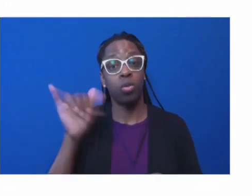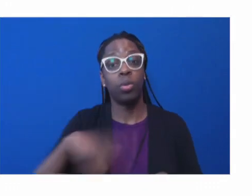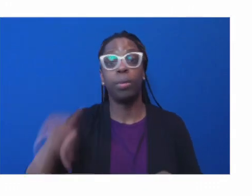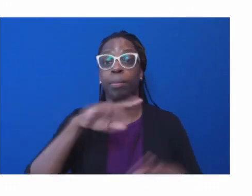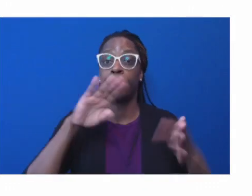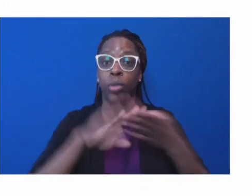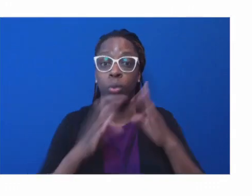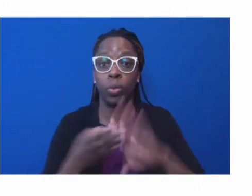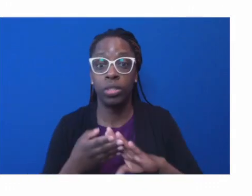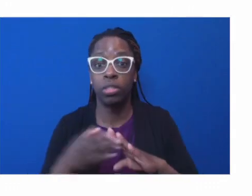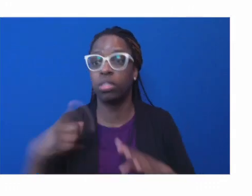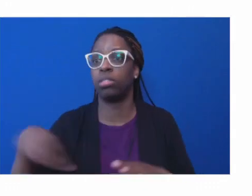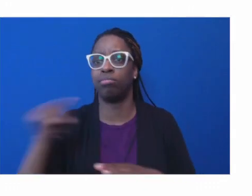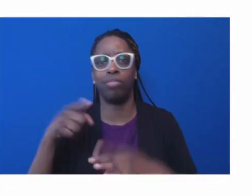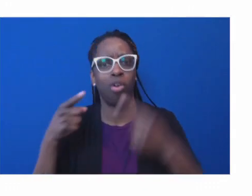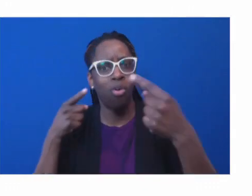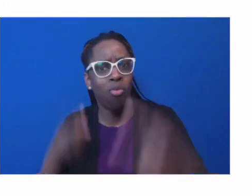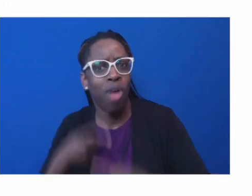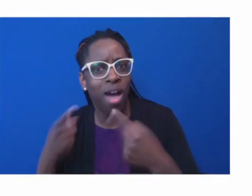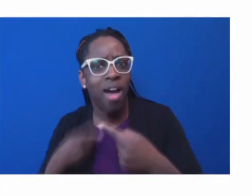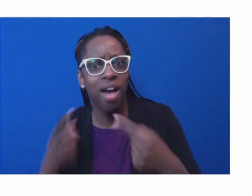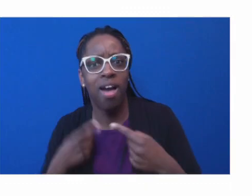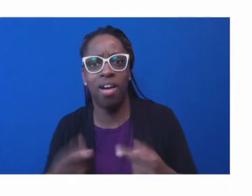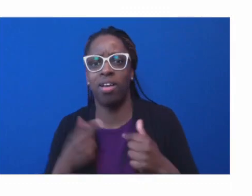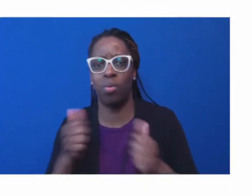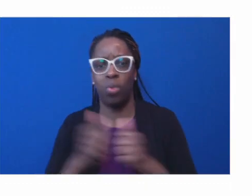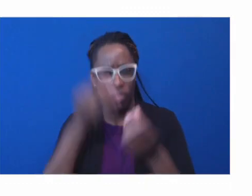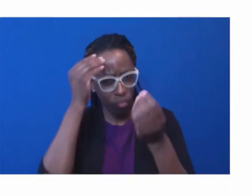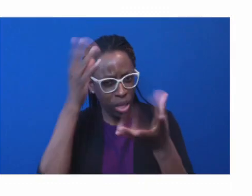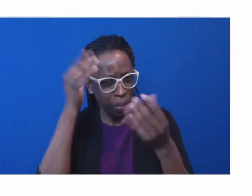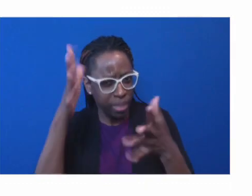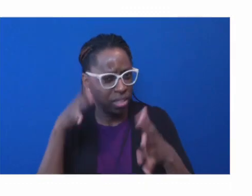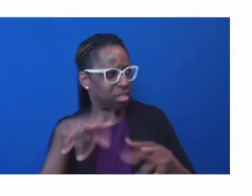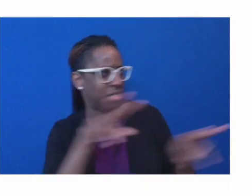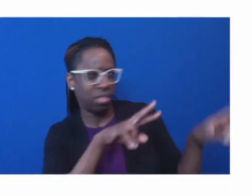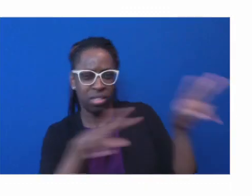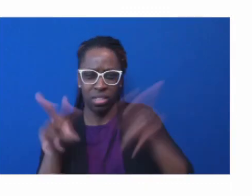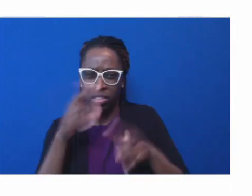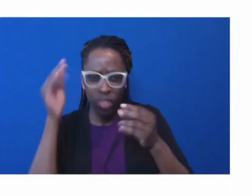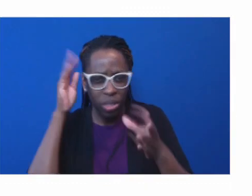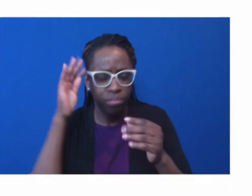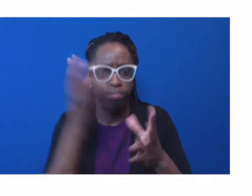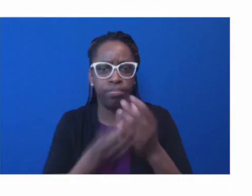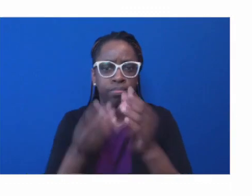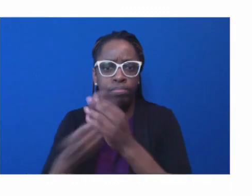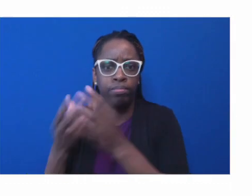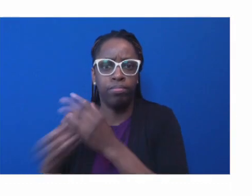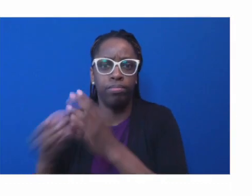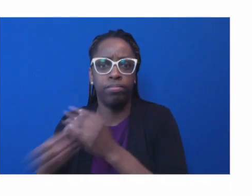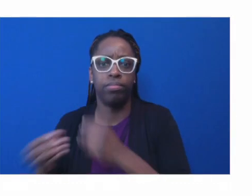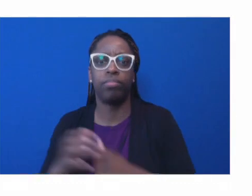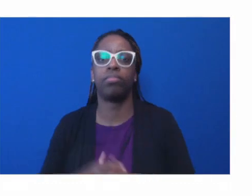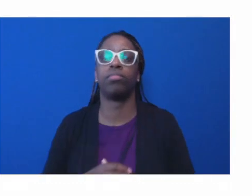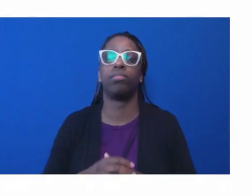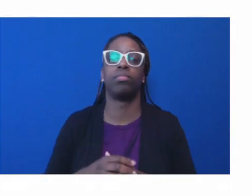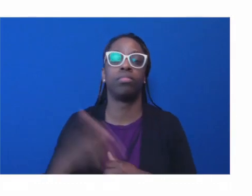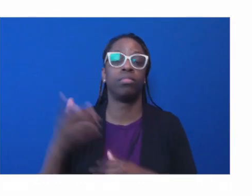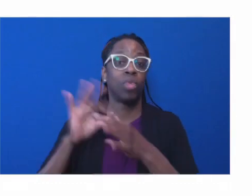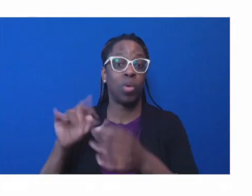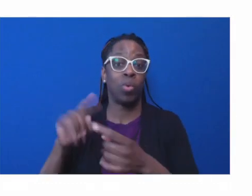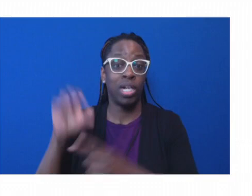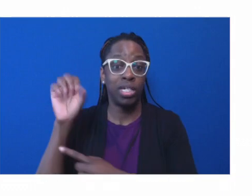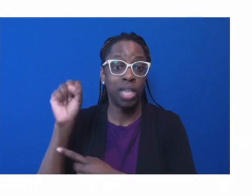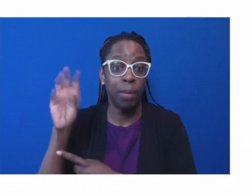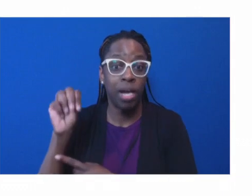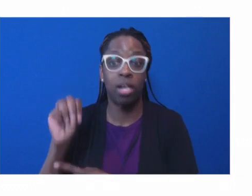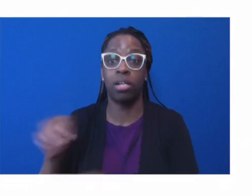media and our traditional media efforts also have to work hand in hand with the efforts on the ground. And the community groups, as you can see in